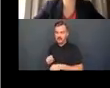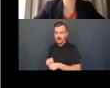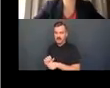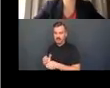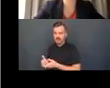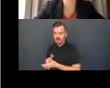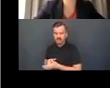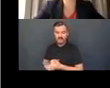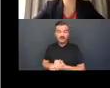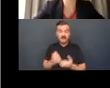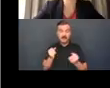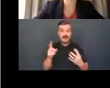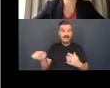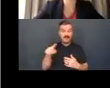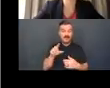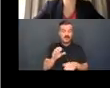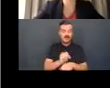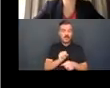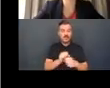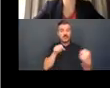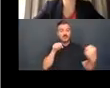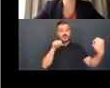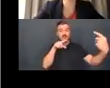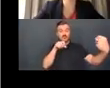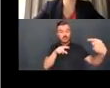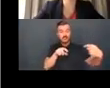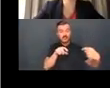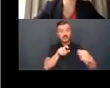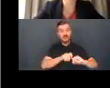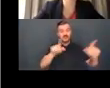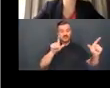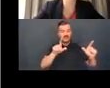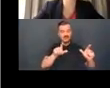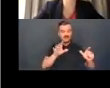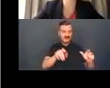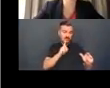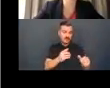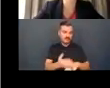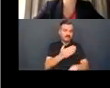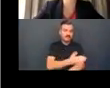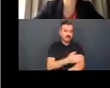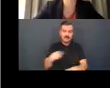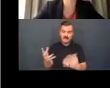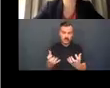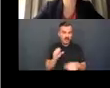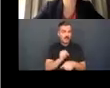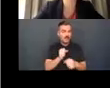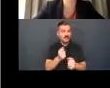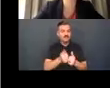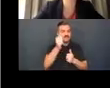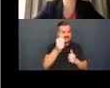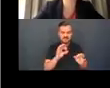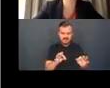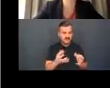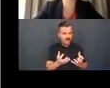became remote, they found access much improved and described having wanted to work remotely for years with their crests to